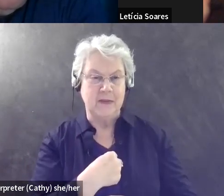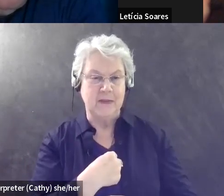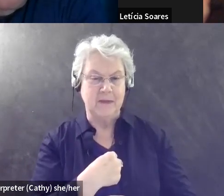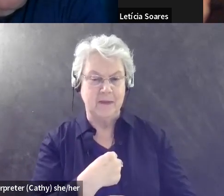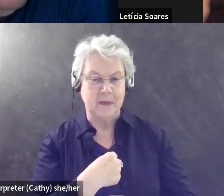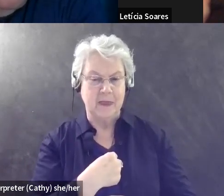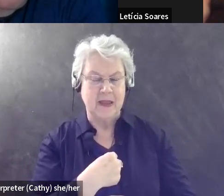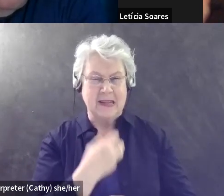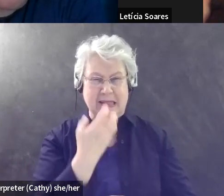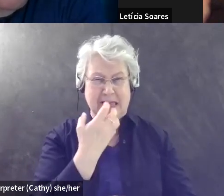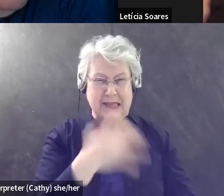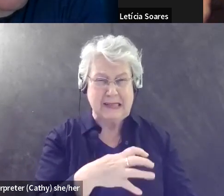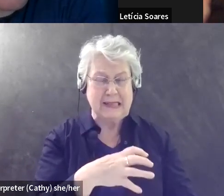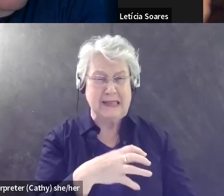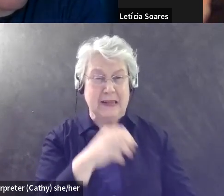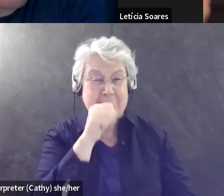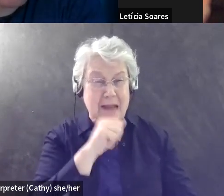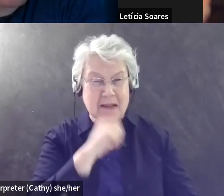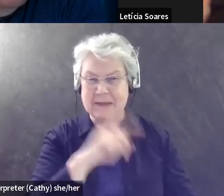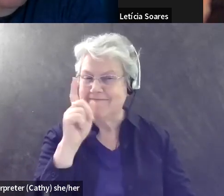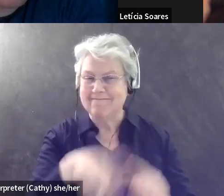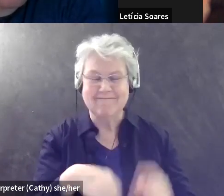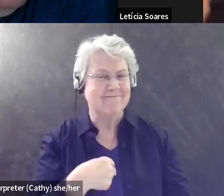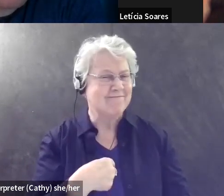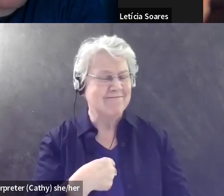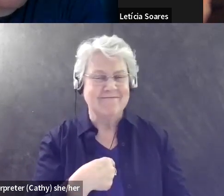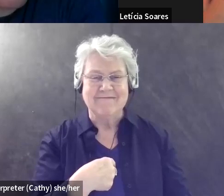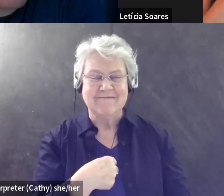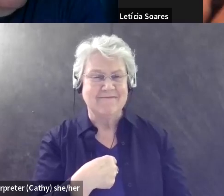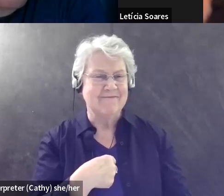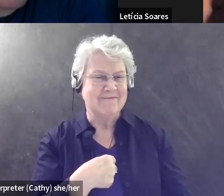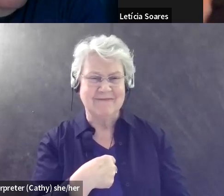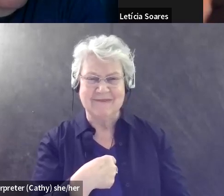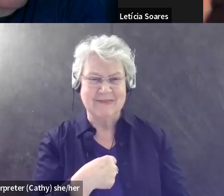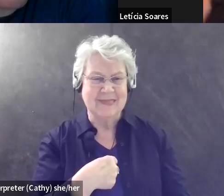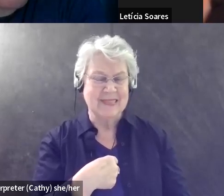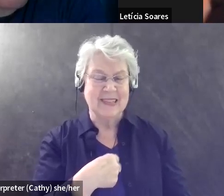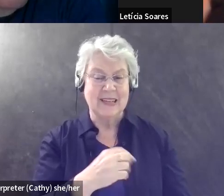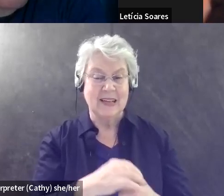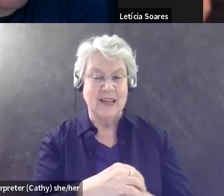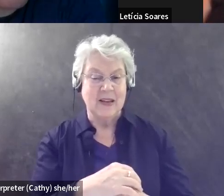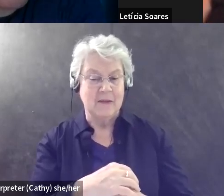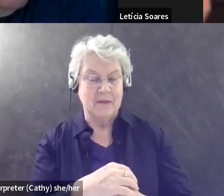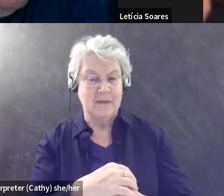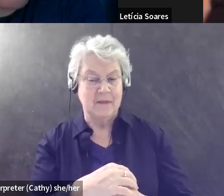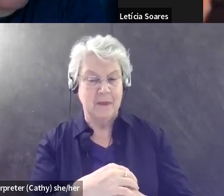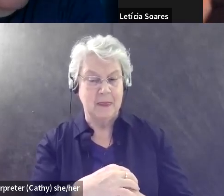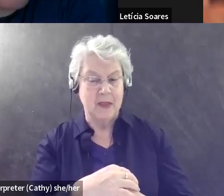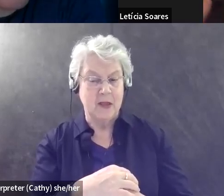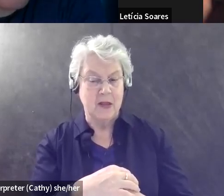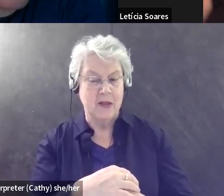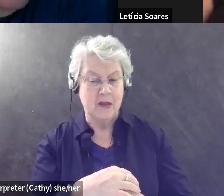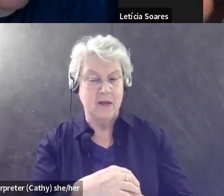hate intolerance is a problem, um, for in my case. Um, so